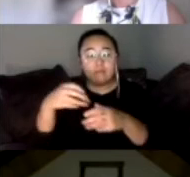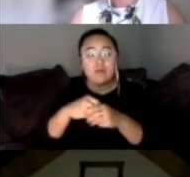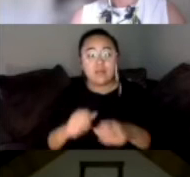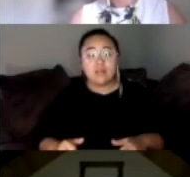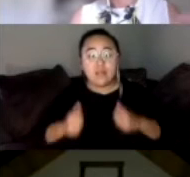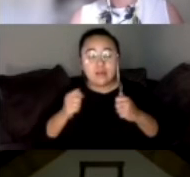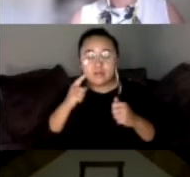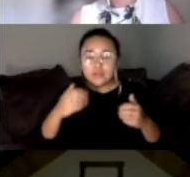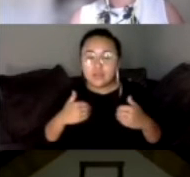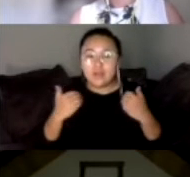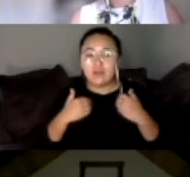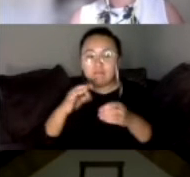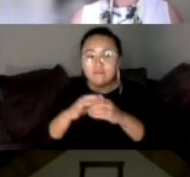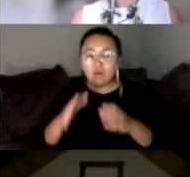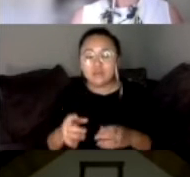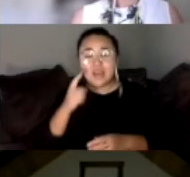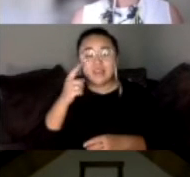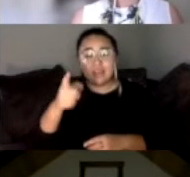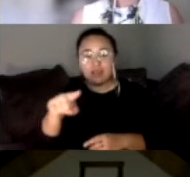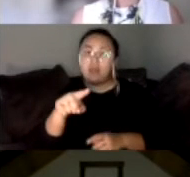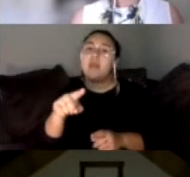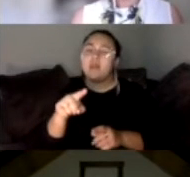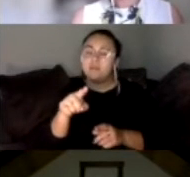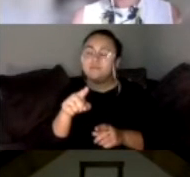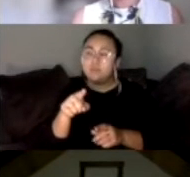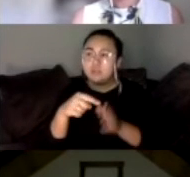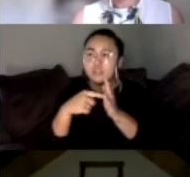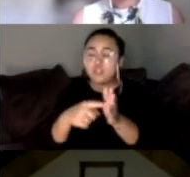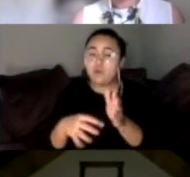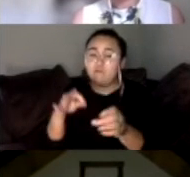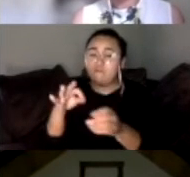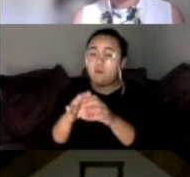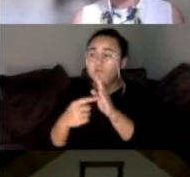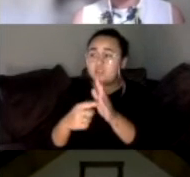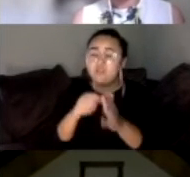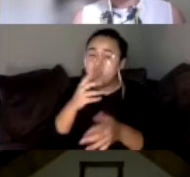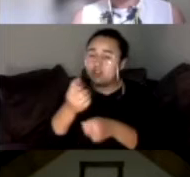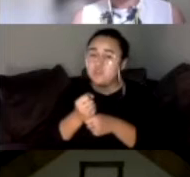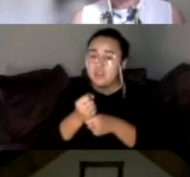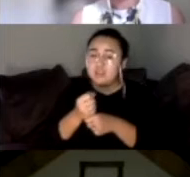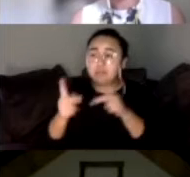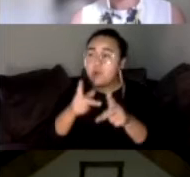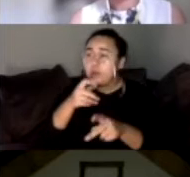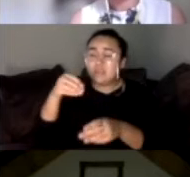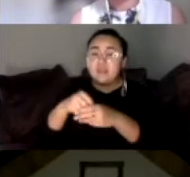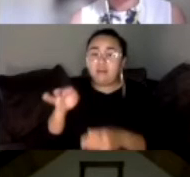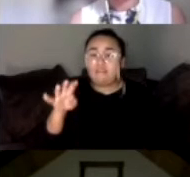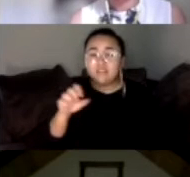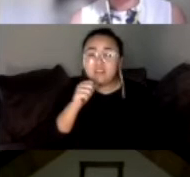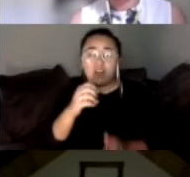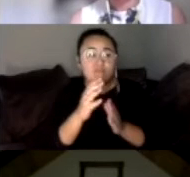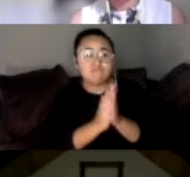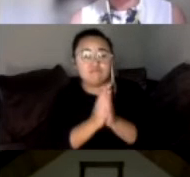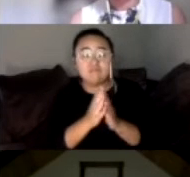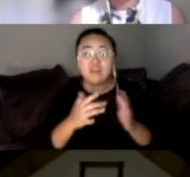young voters. And I think they reflected general distrust of the political system and who's in office. We don't find a lot of excitement about Newsom,